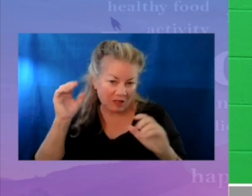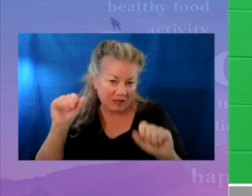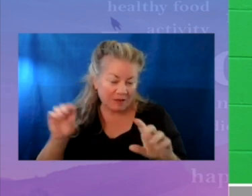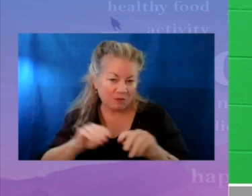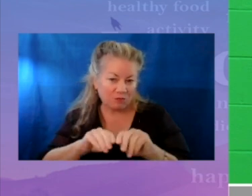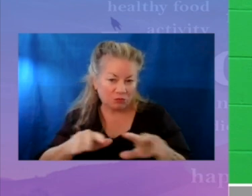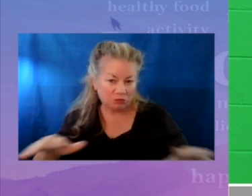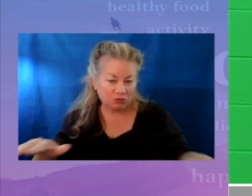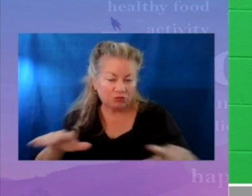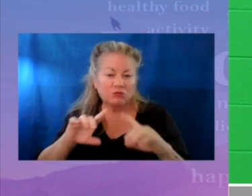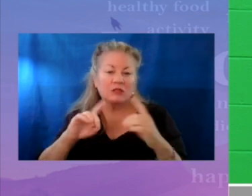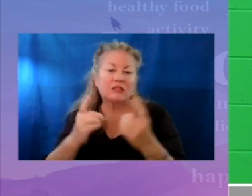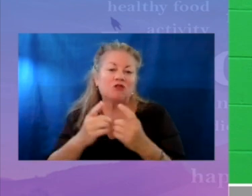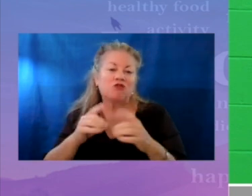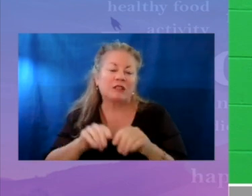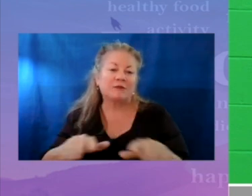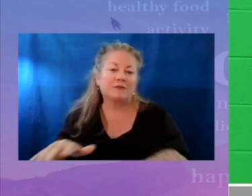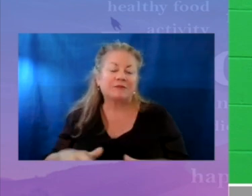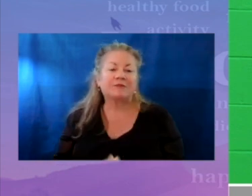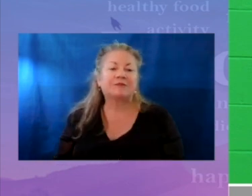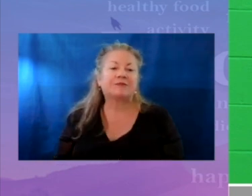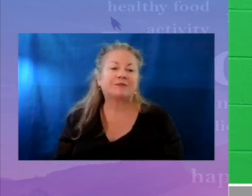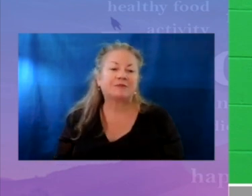could be spread throughout the district as well.